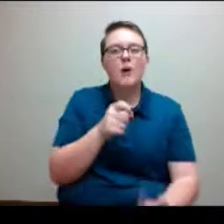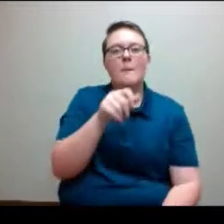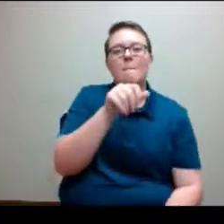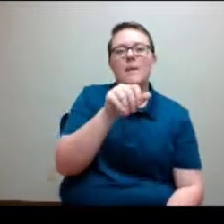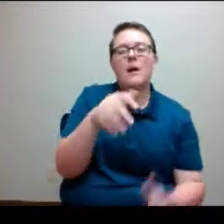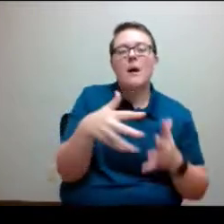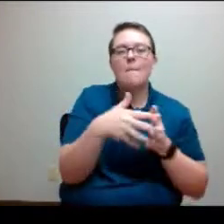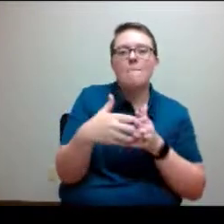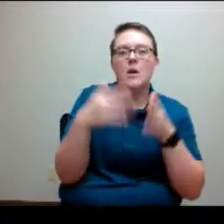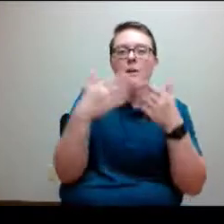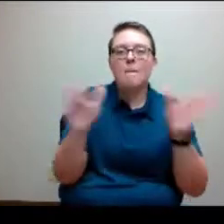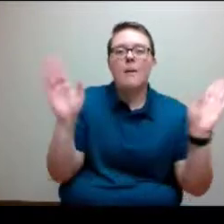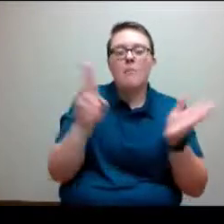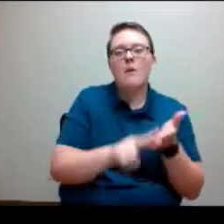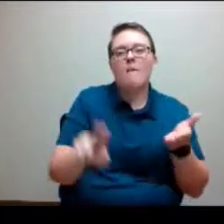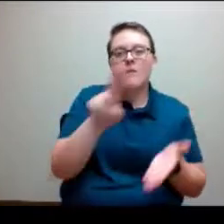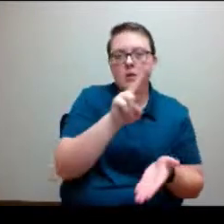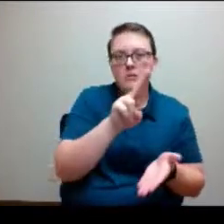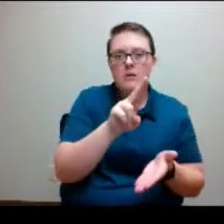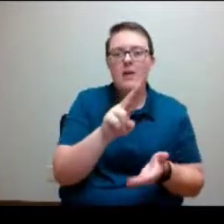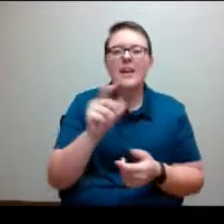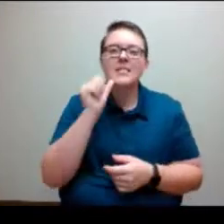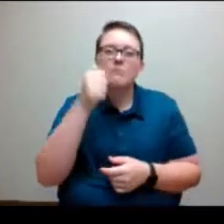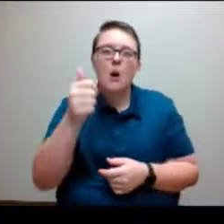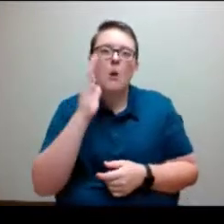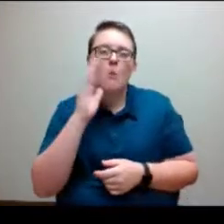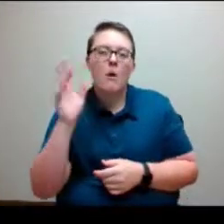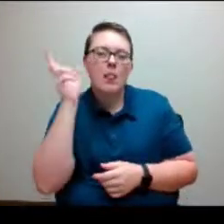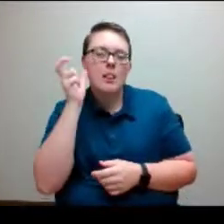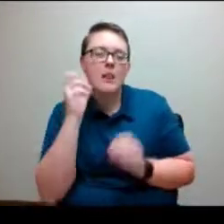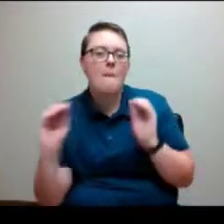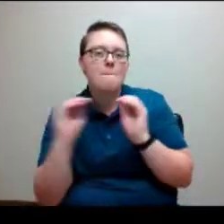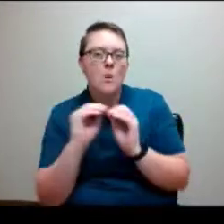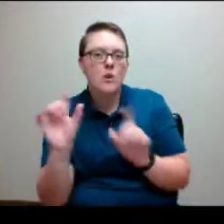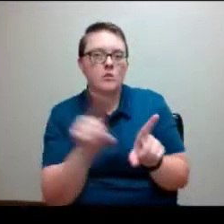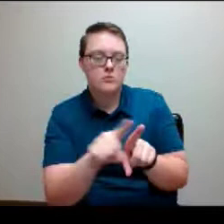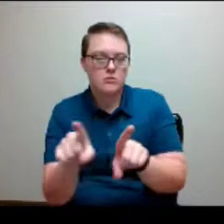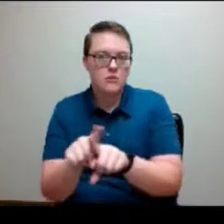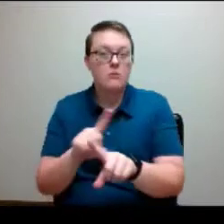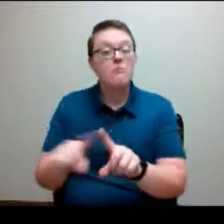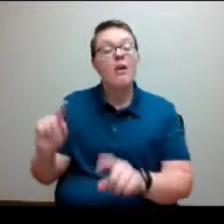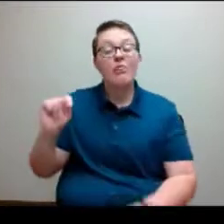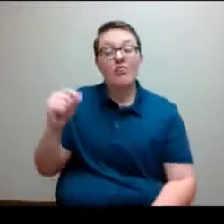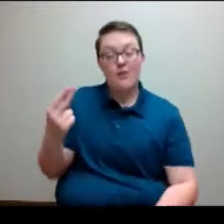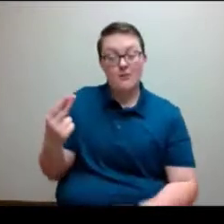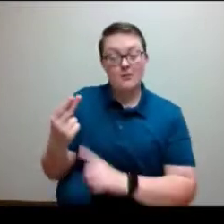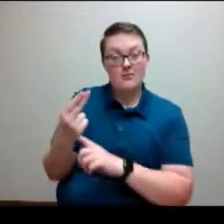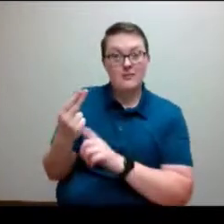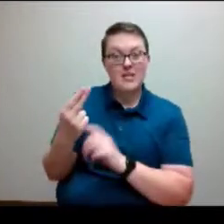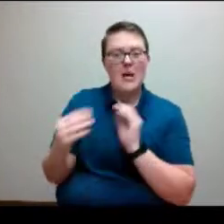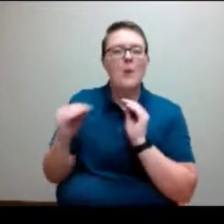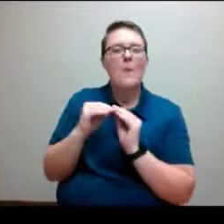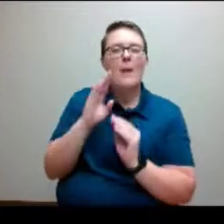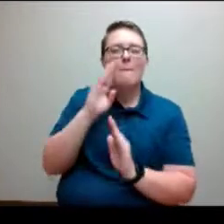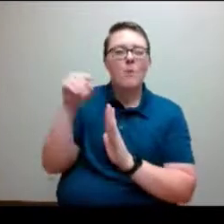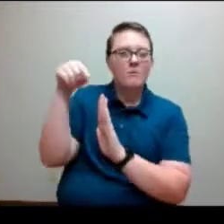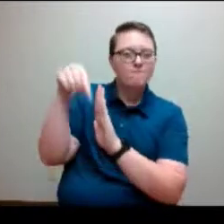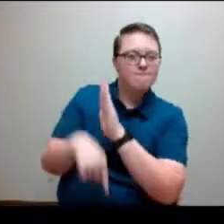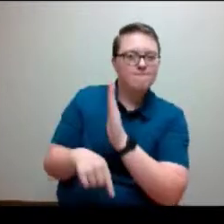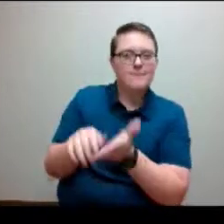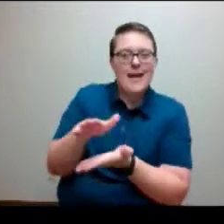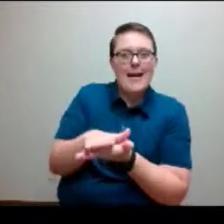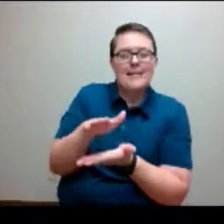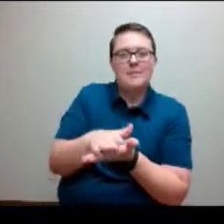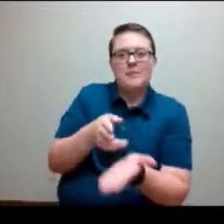and we'll hear a little bit more from them tomorrow. But also on Thursday we're going to be going a little bit more into Academic Integrity talking